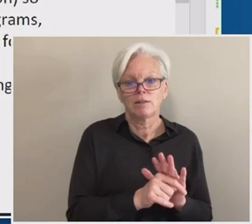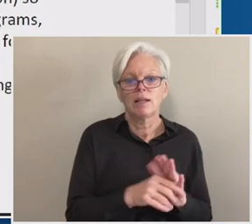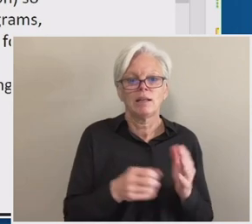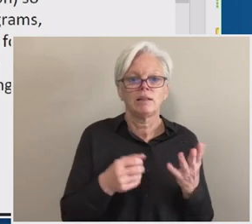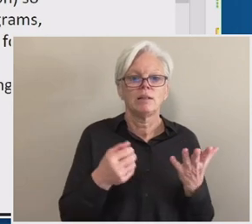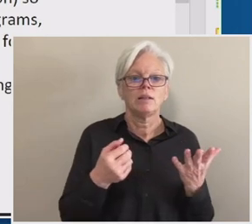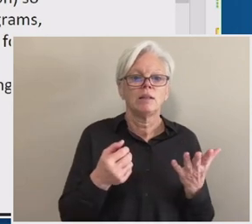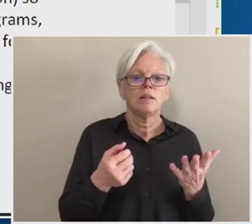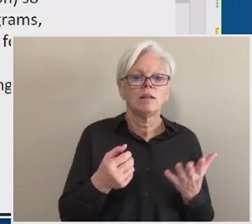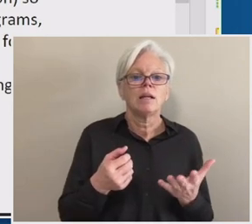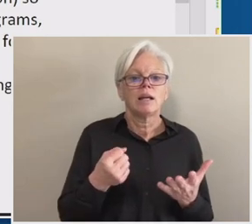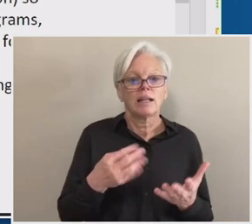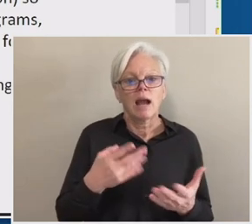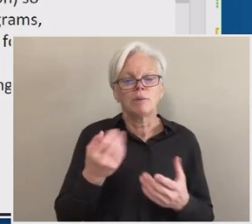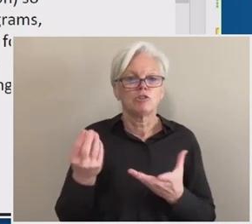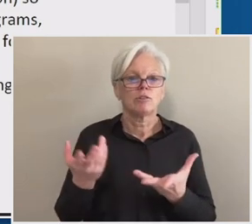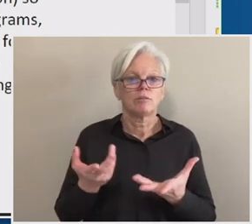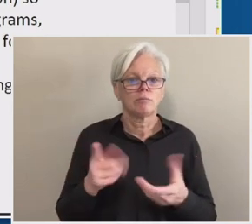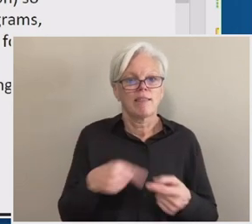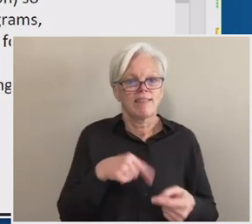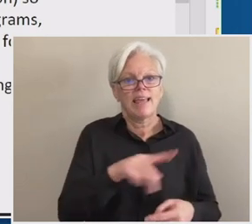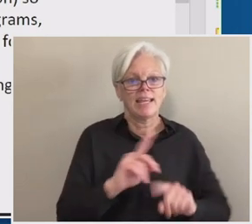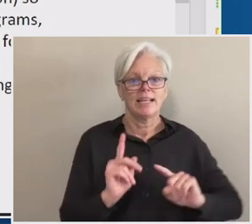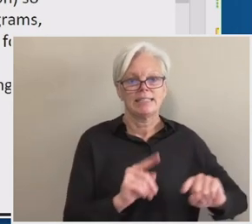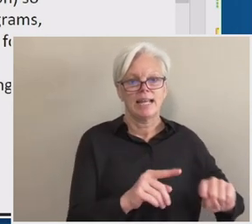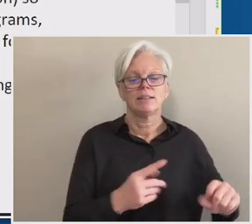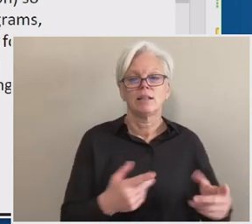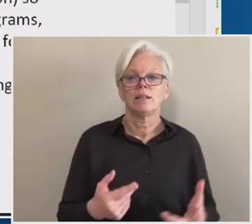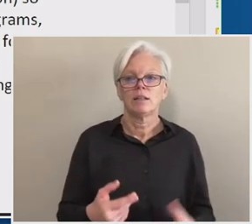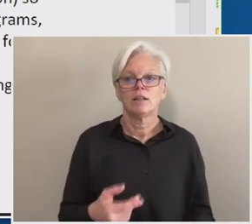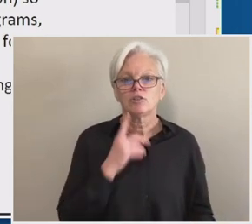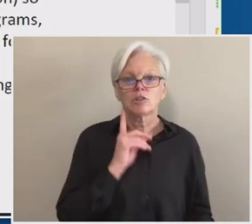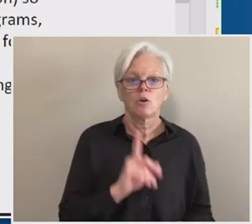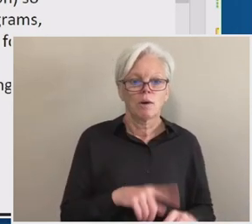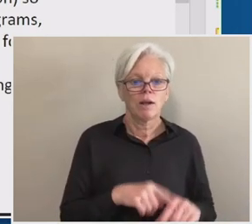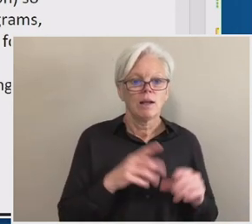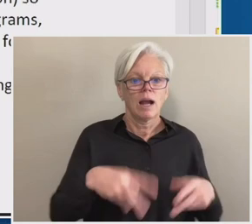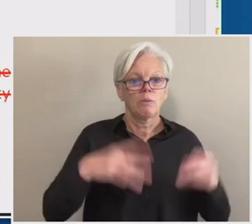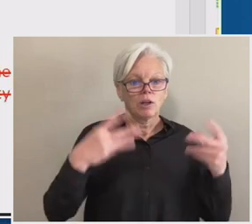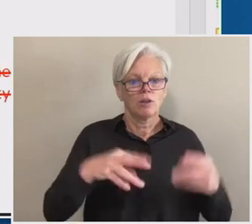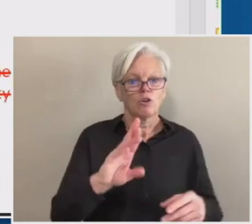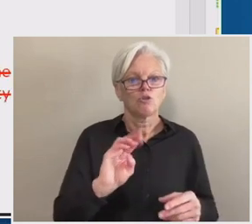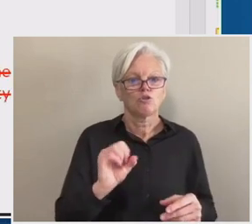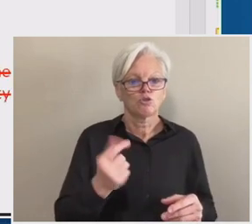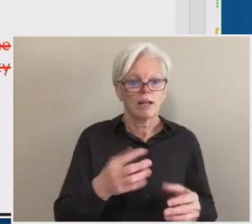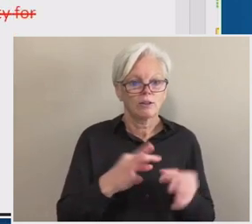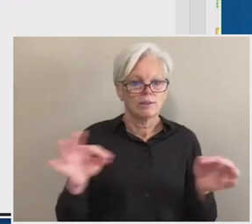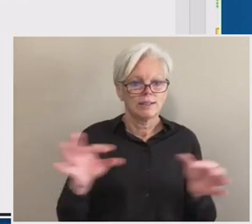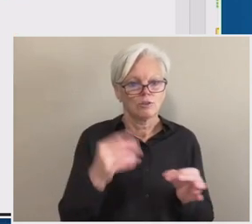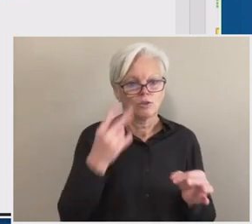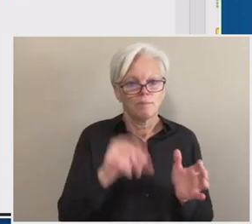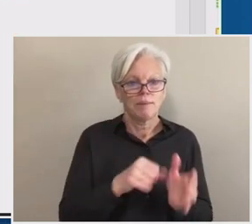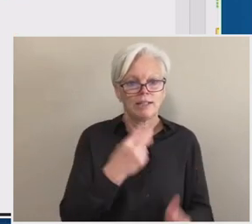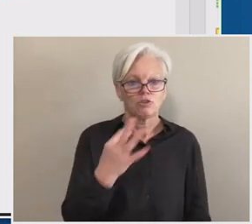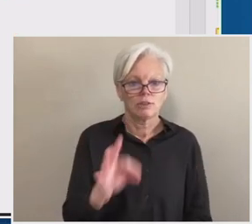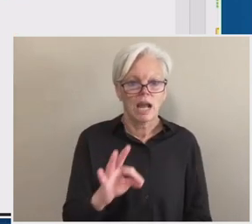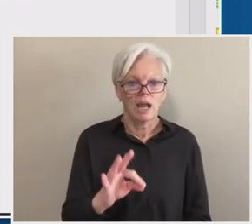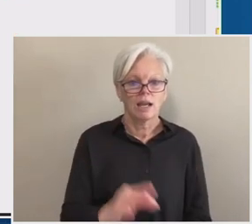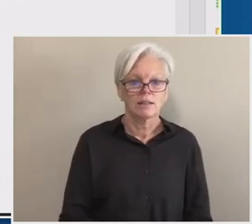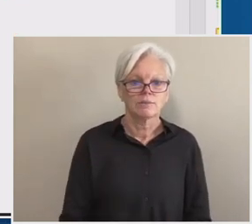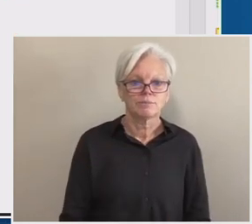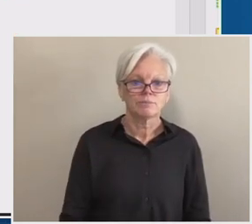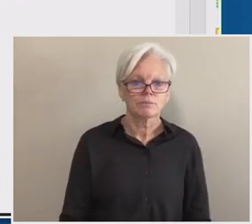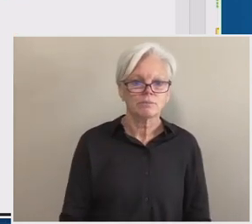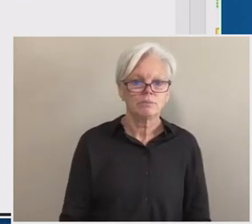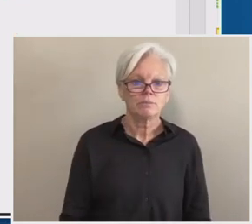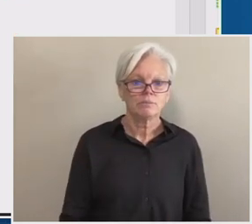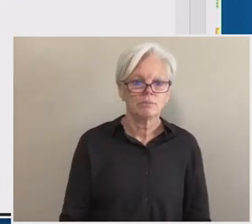So I'll stop there and we'll go down to the regulatory text just so you can see that on page nine. And as you